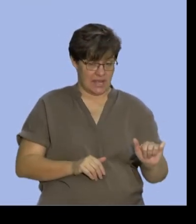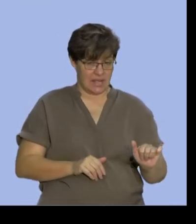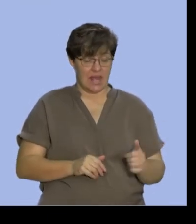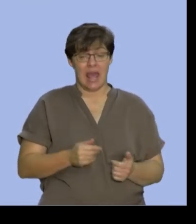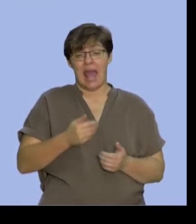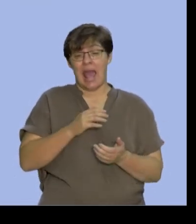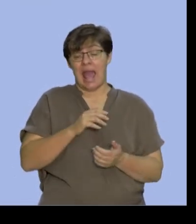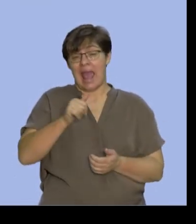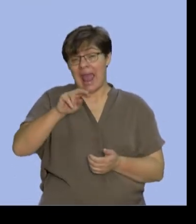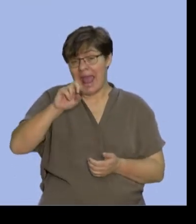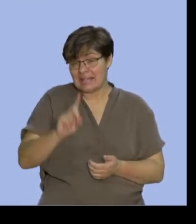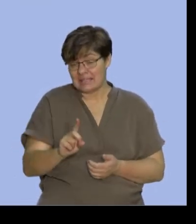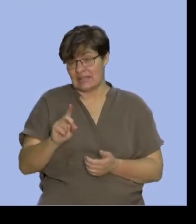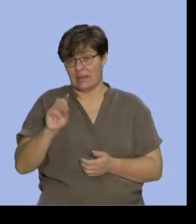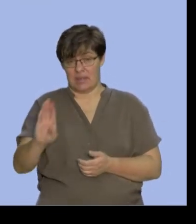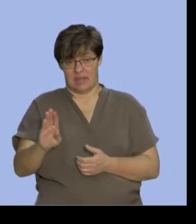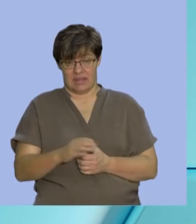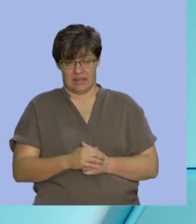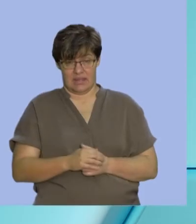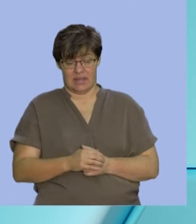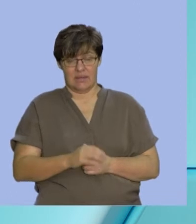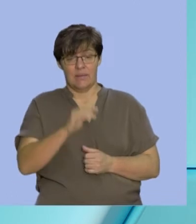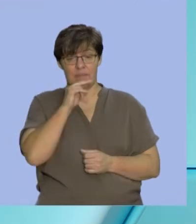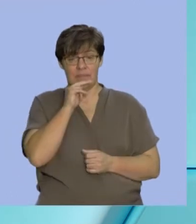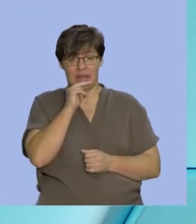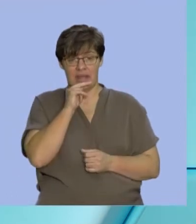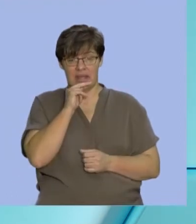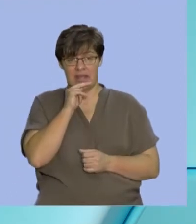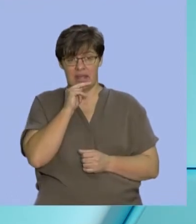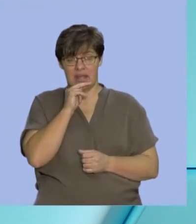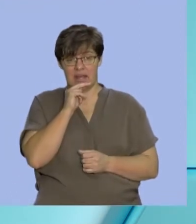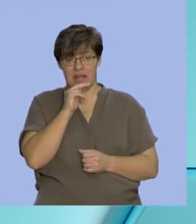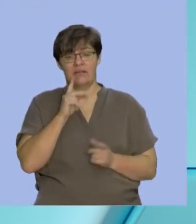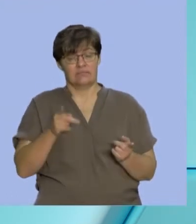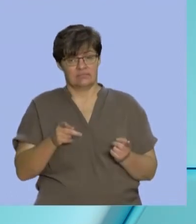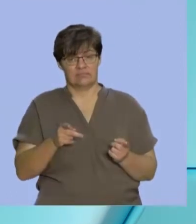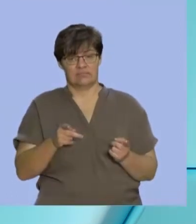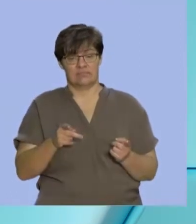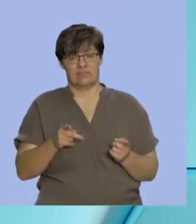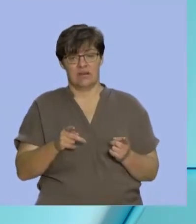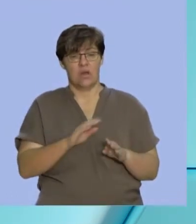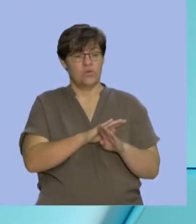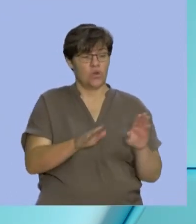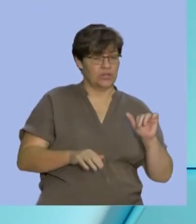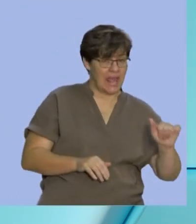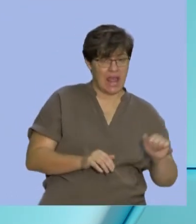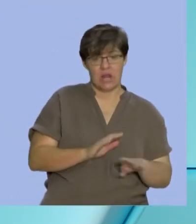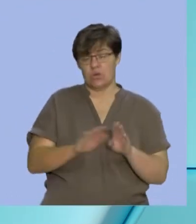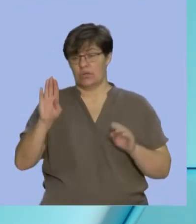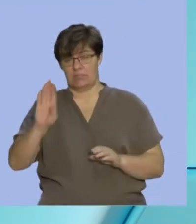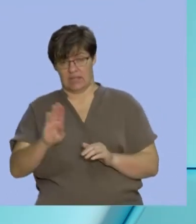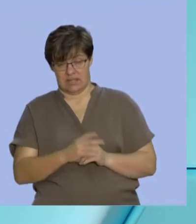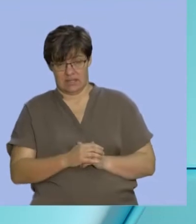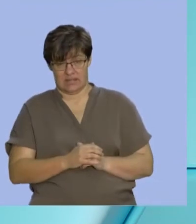Well, that means I've got to find the intersection of not A and not B. So, what are the